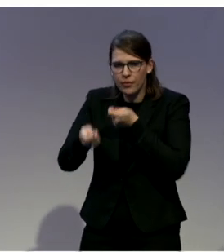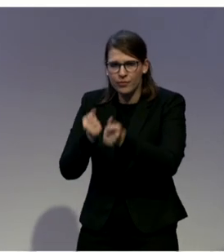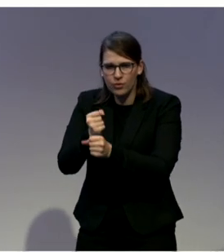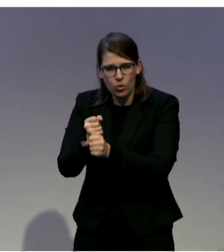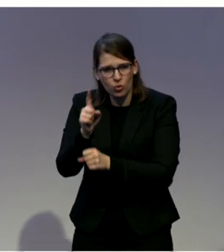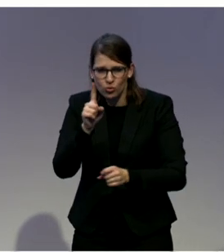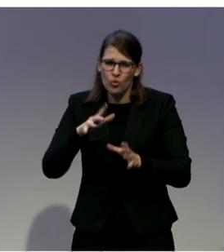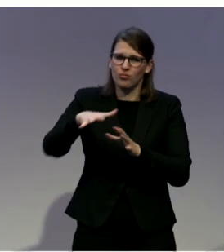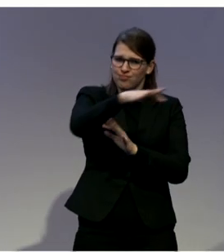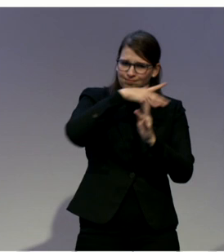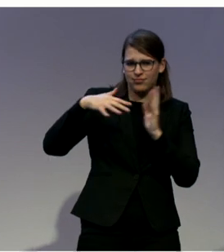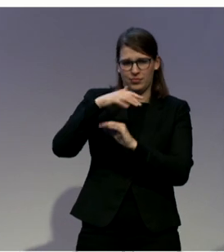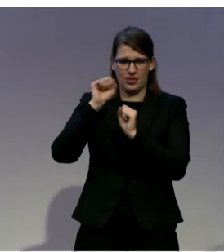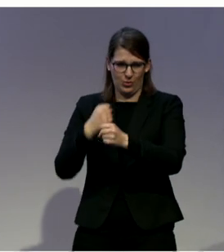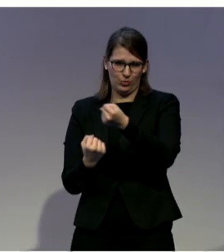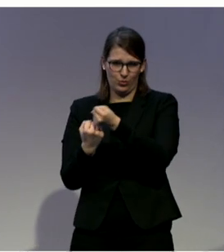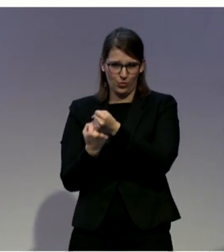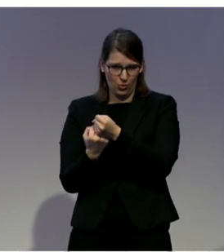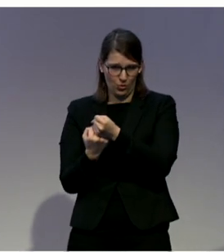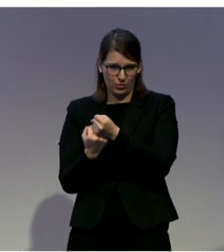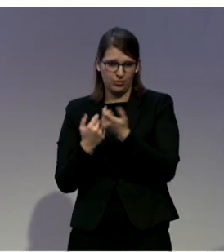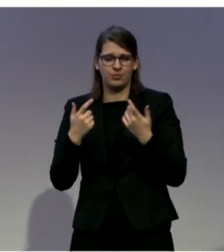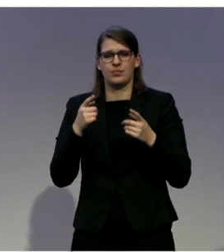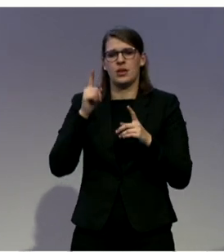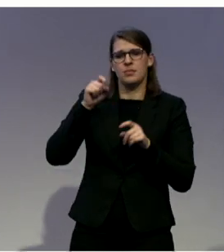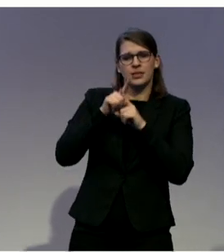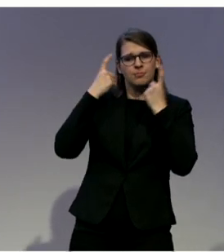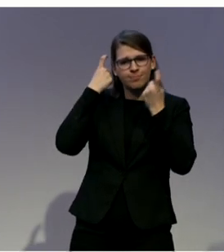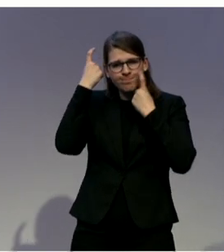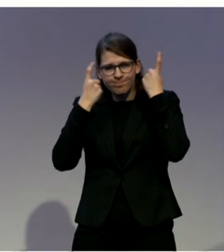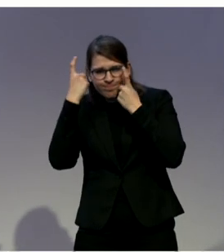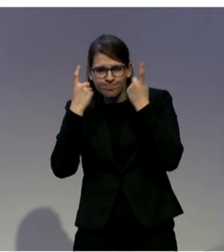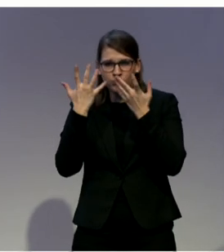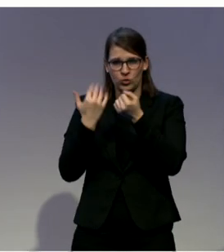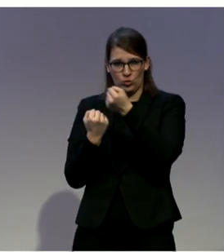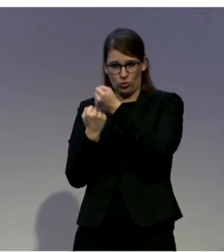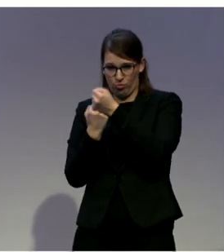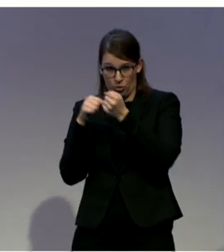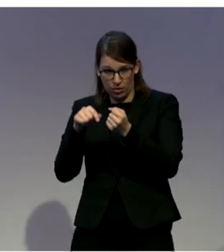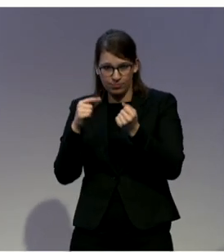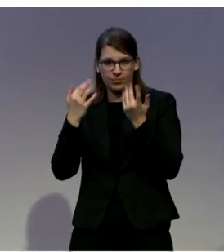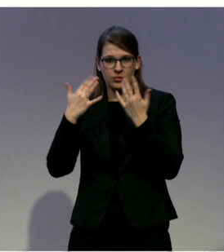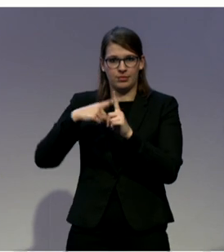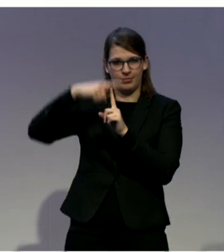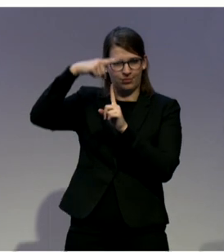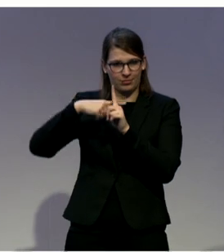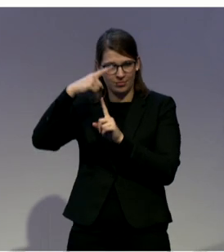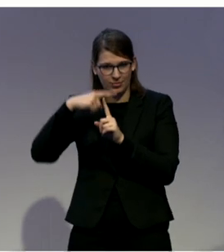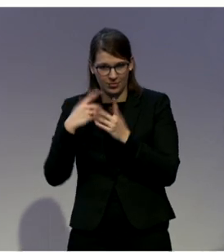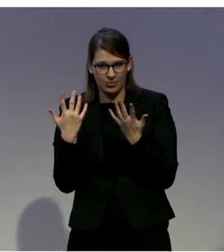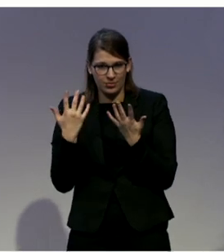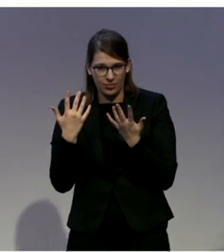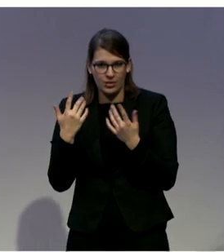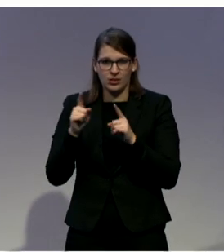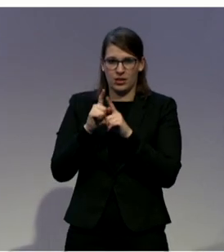scale, which shows us the time, the methods and the quantity